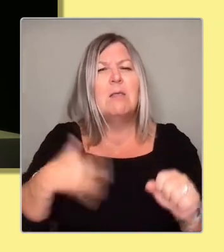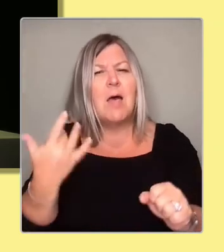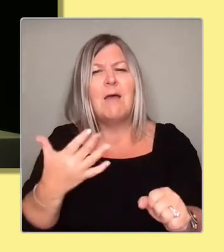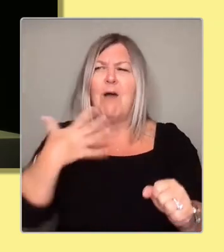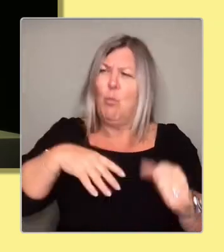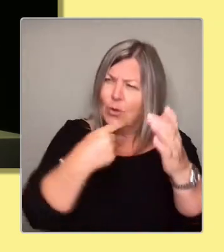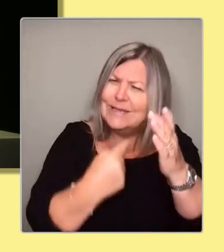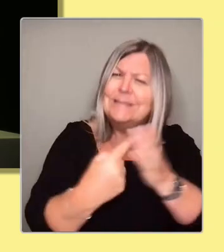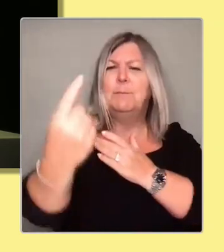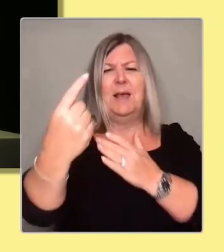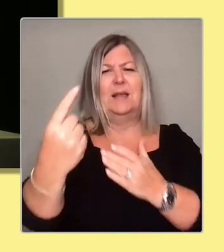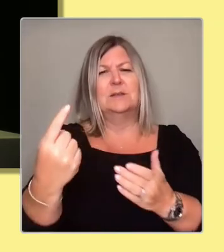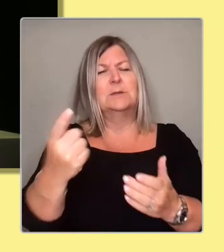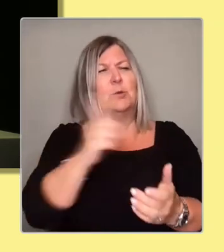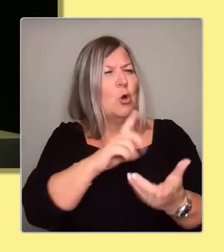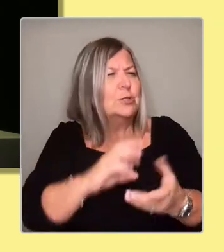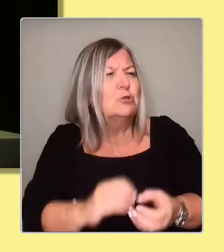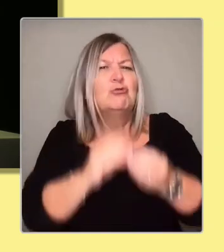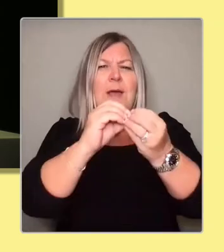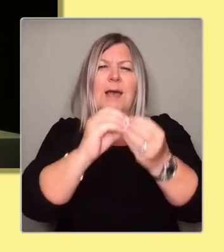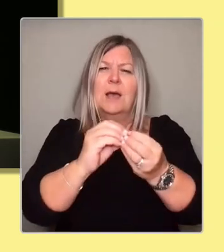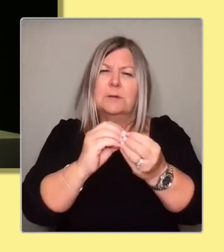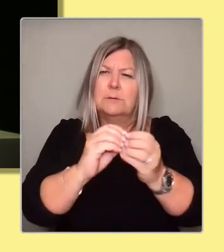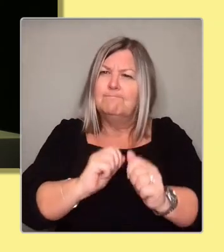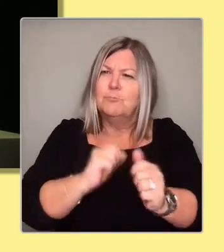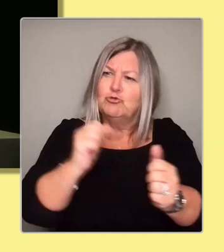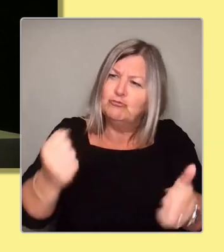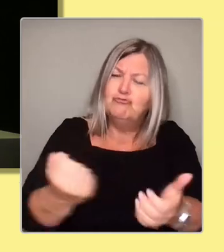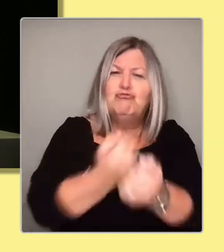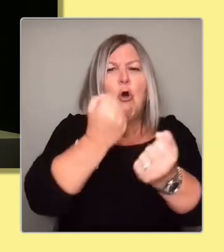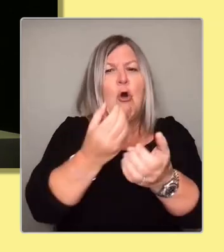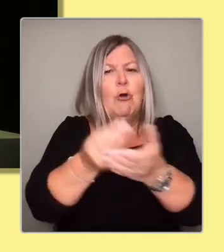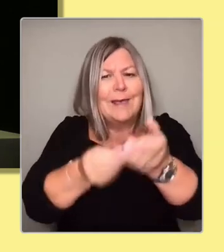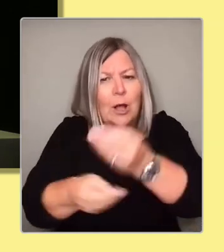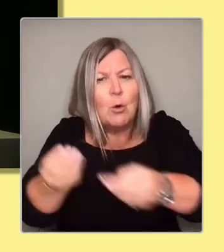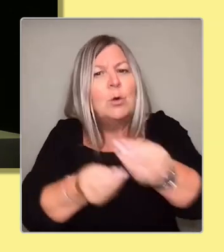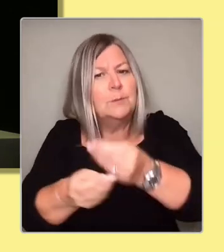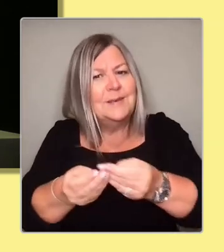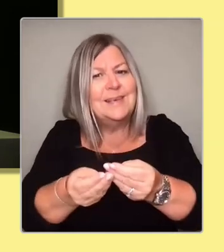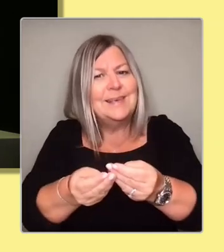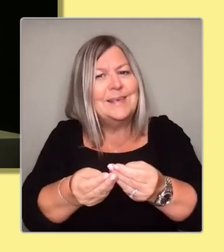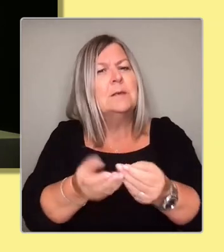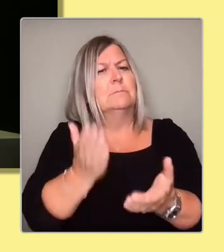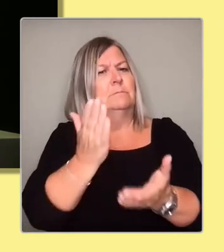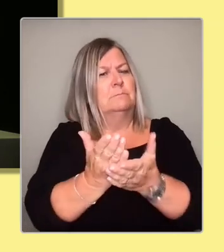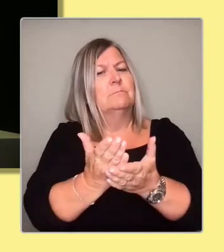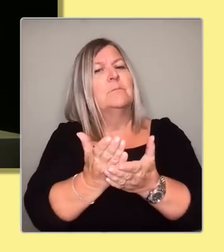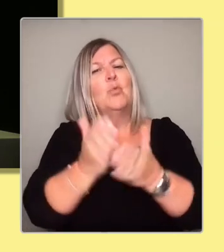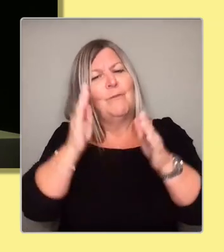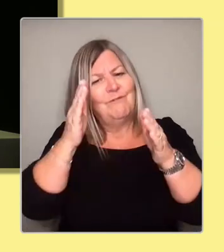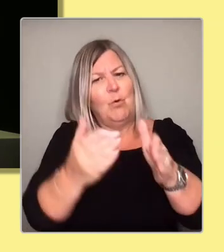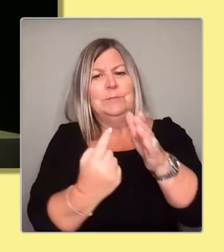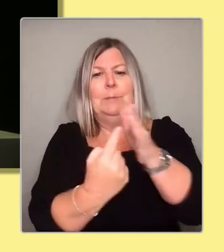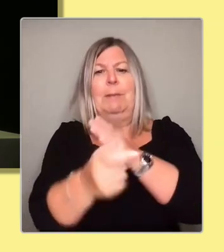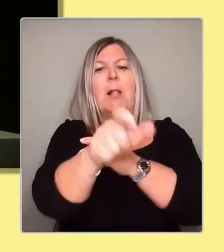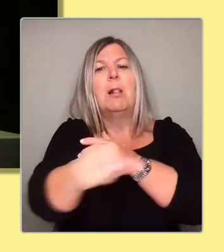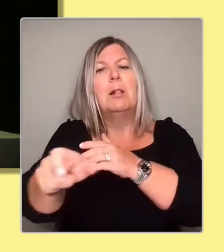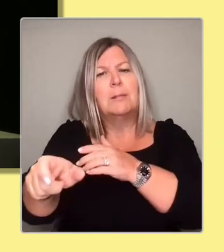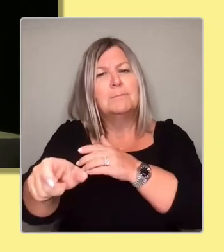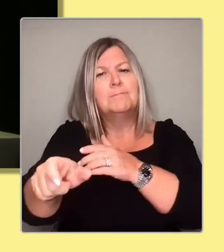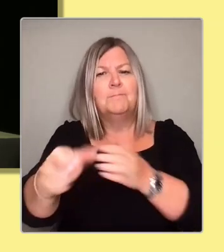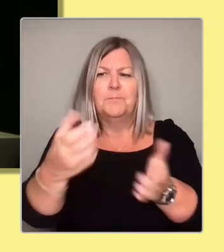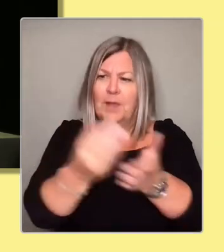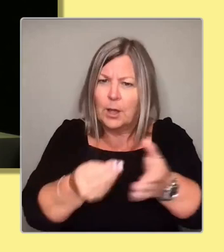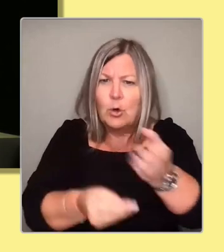well-being economy. One that puts people at its heart that the economy works for the people, not